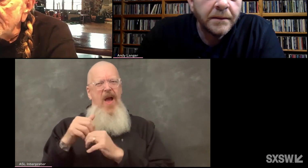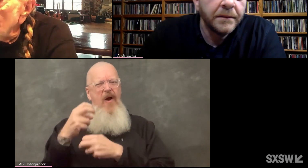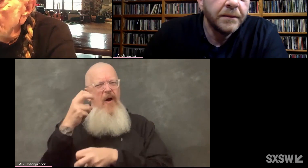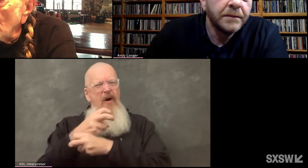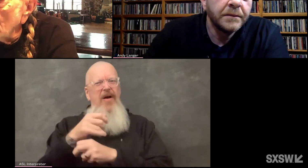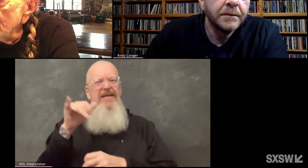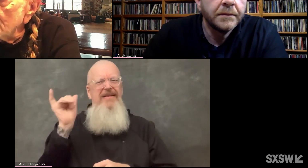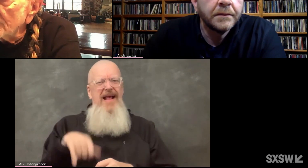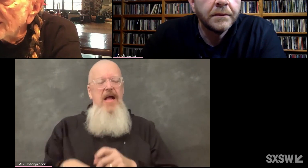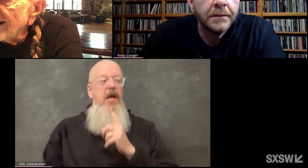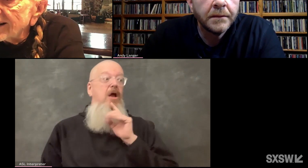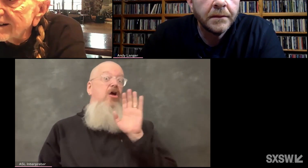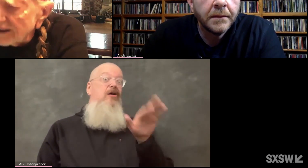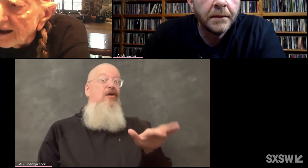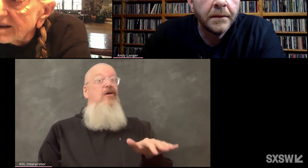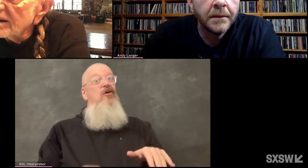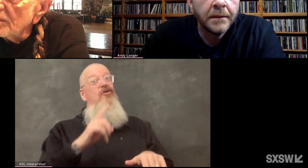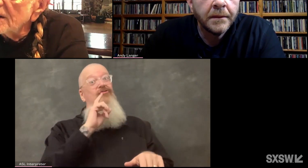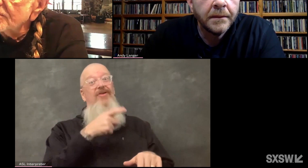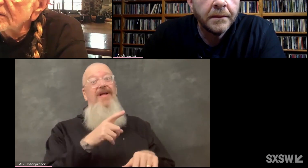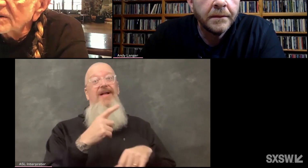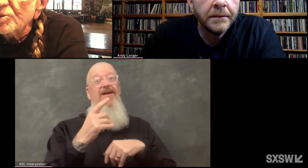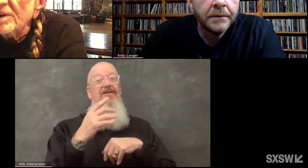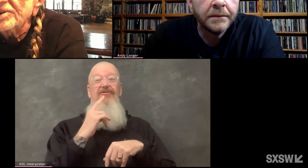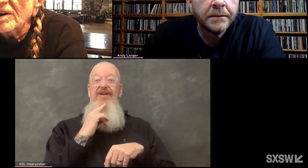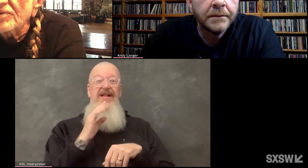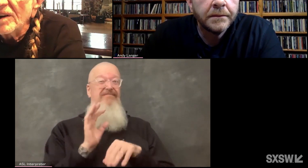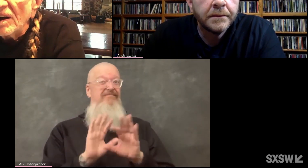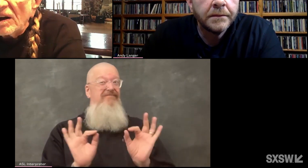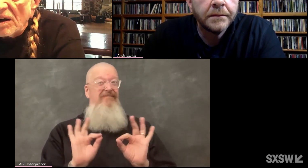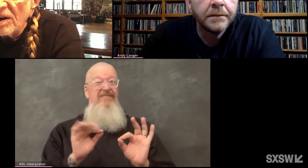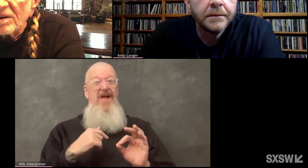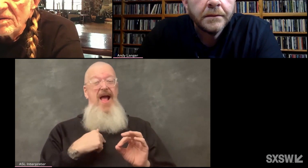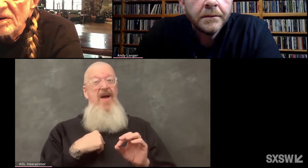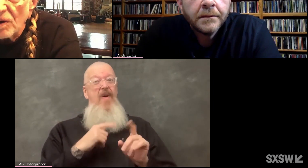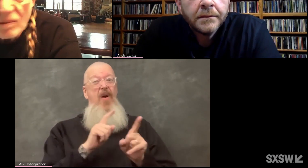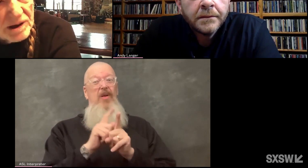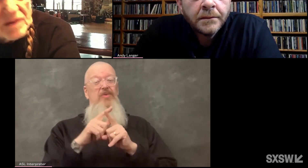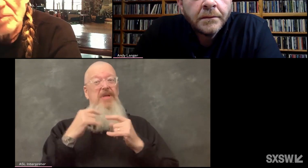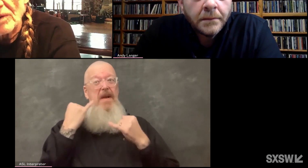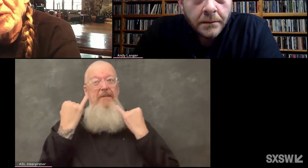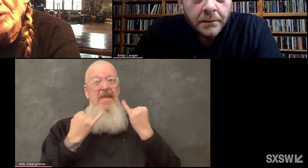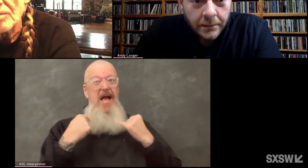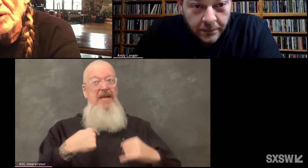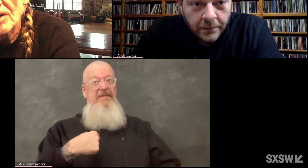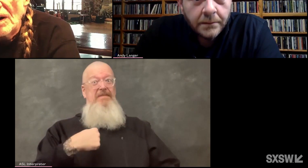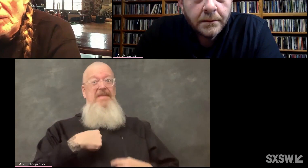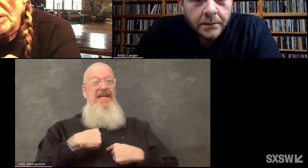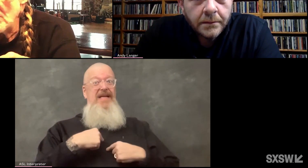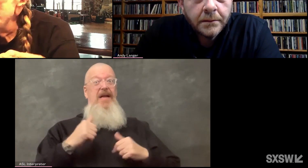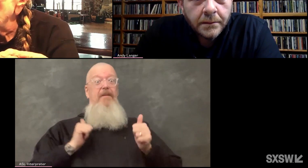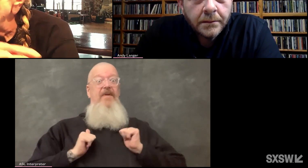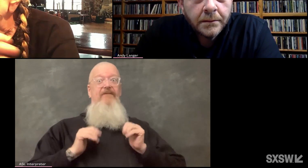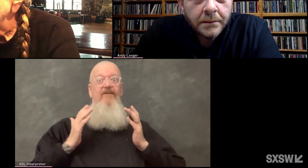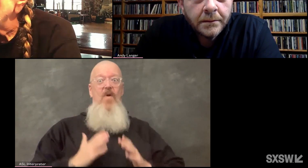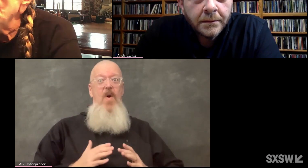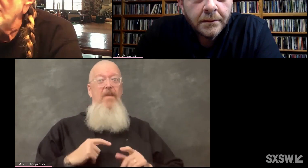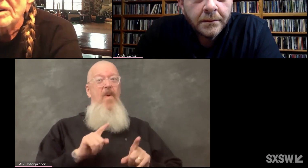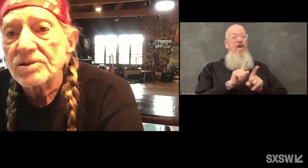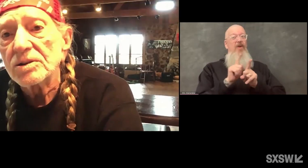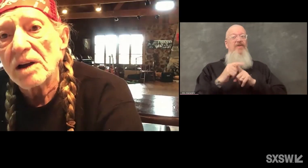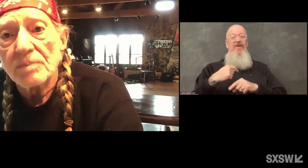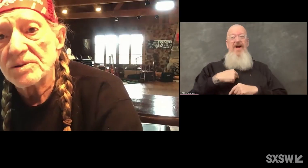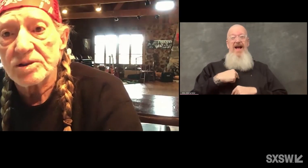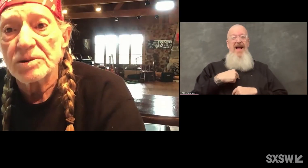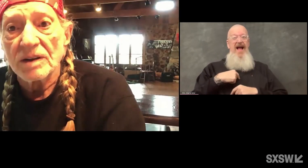really tough on me. But I can imagine that it's been tough not only on me, the performer, but also everybody